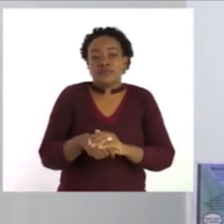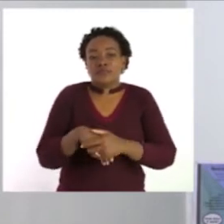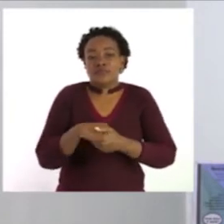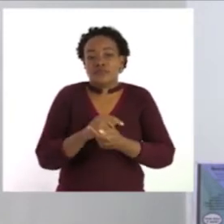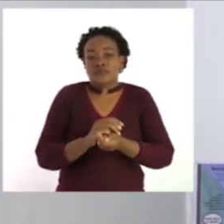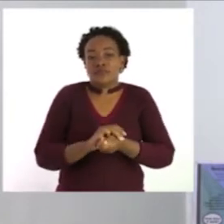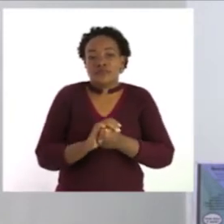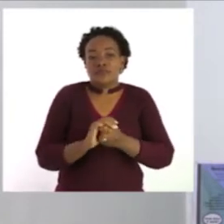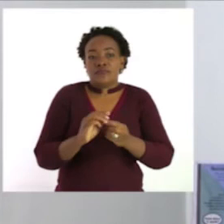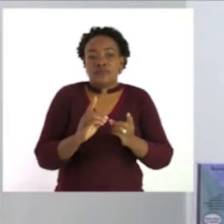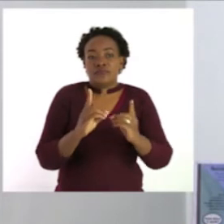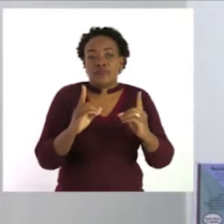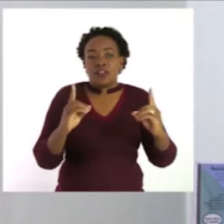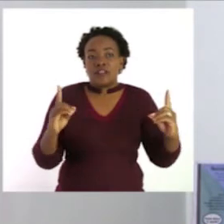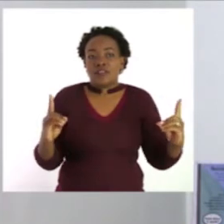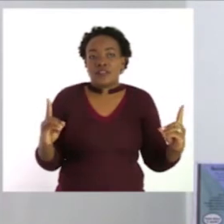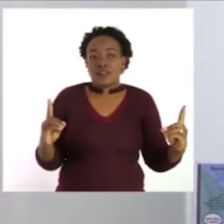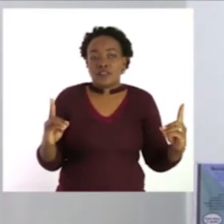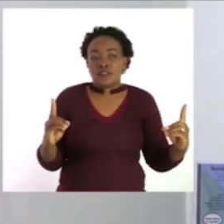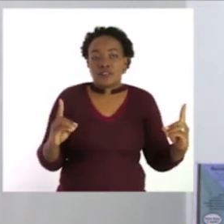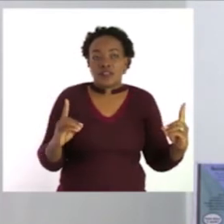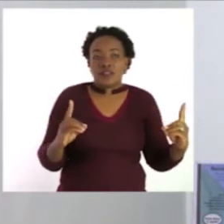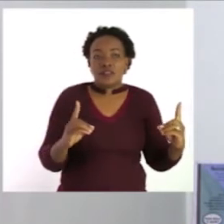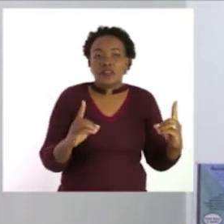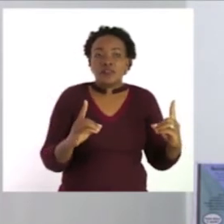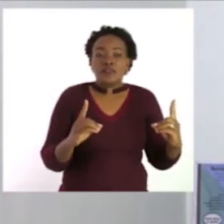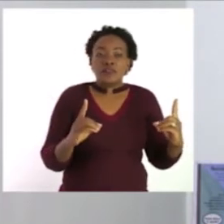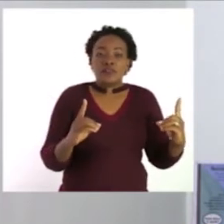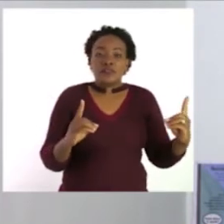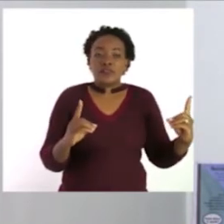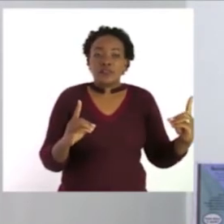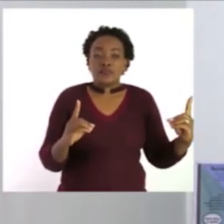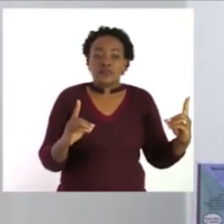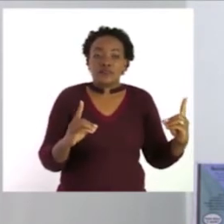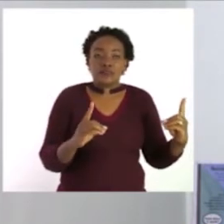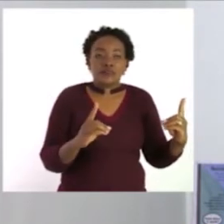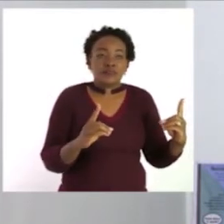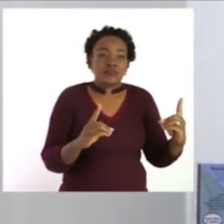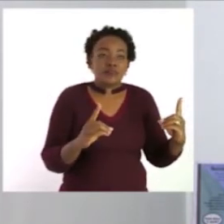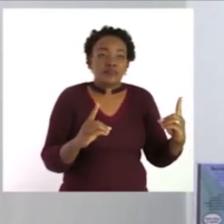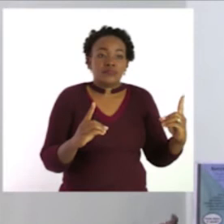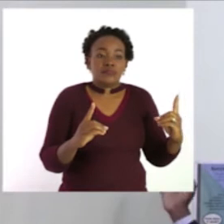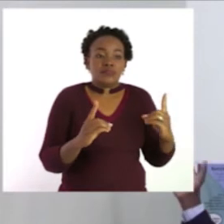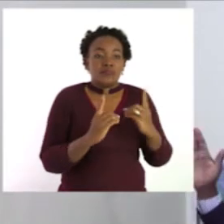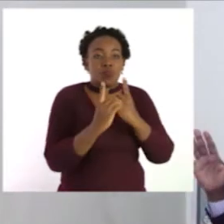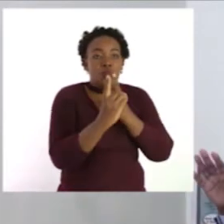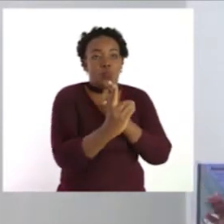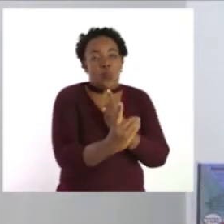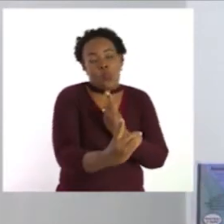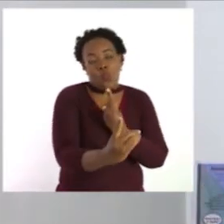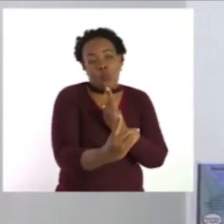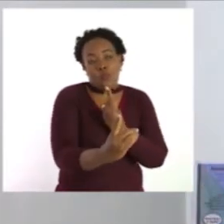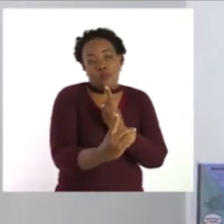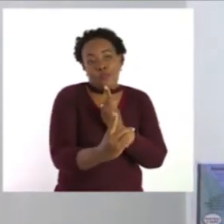And let's spread out. You spread out your hands so that they don't touch the person next to you. And you also do